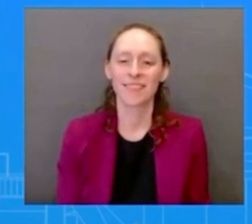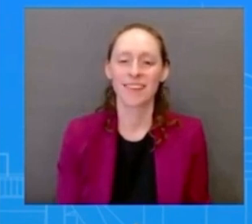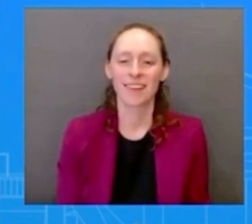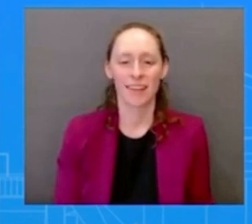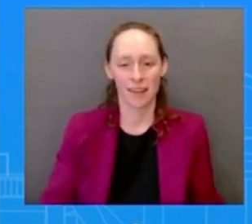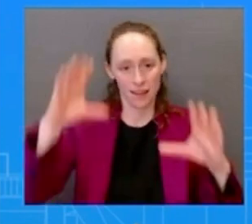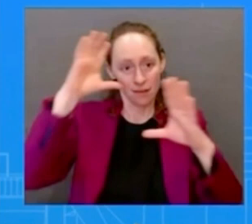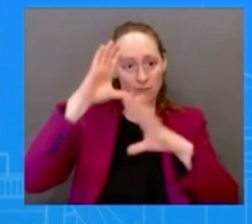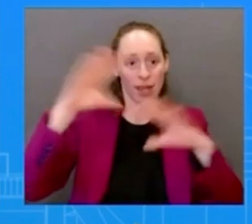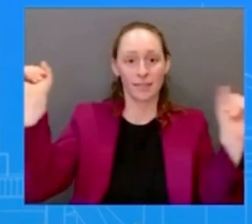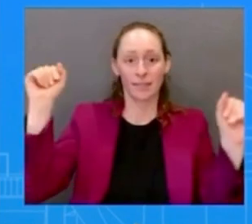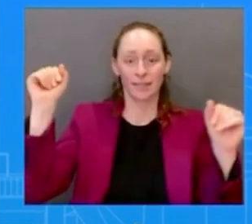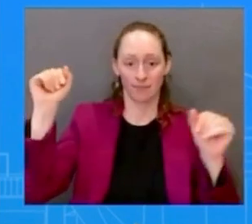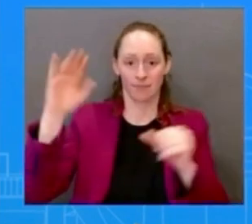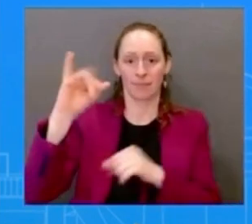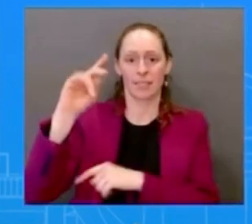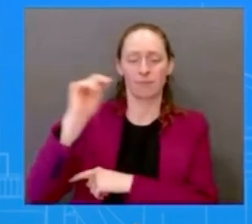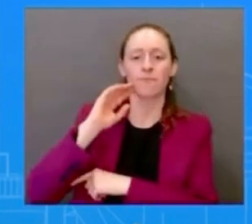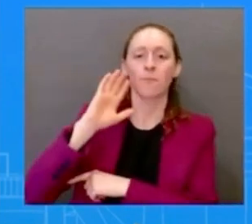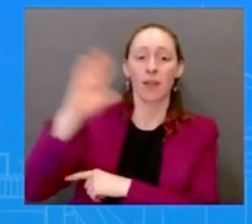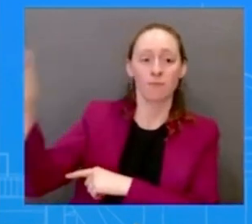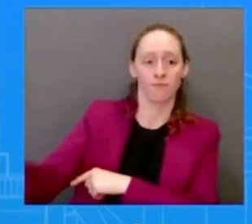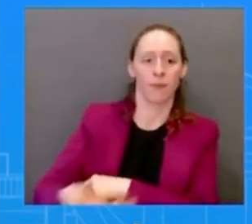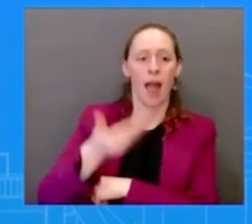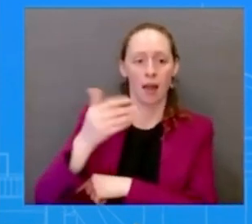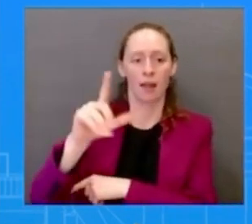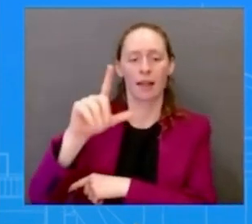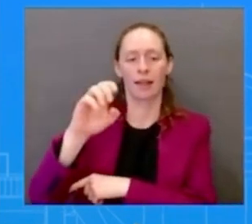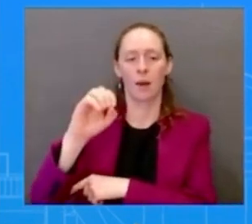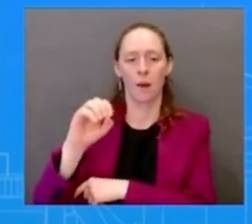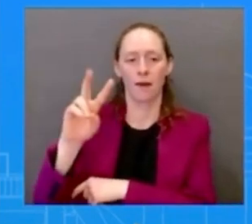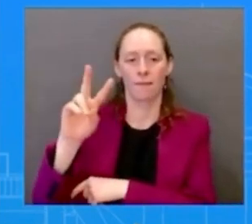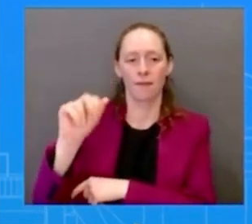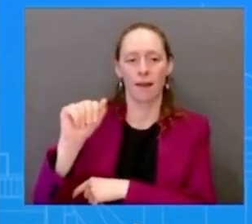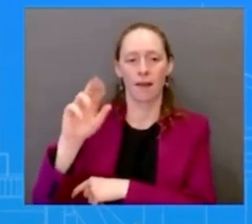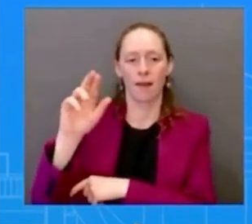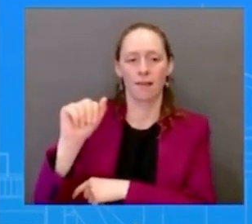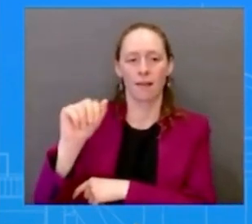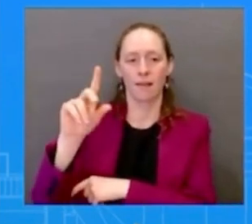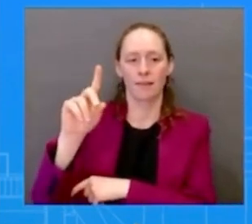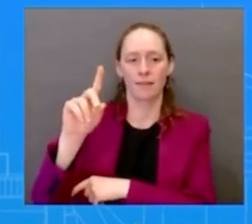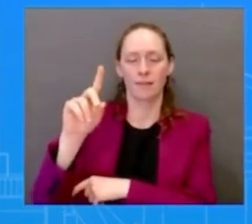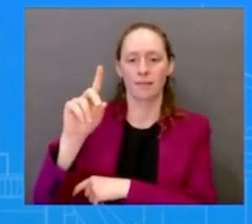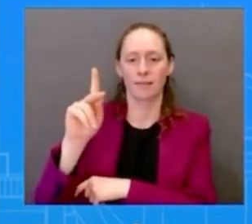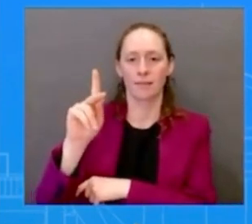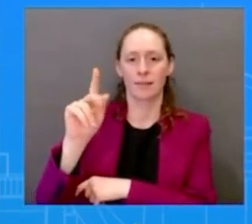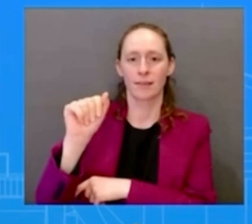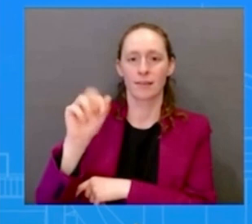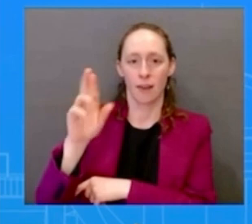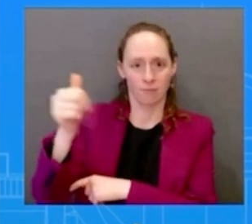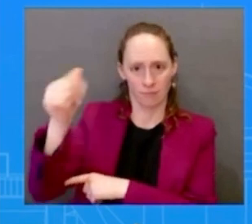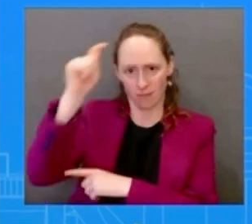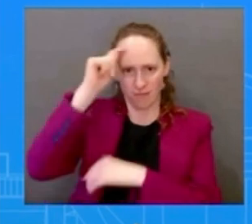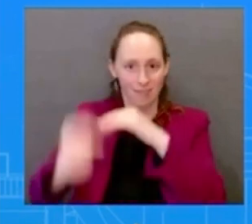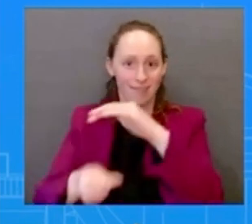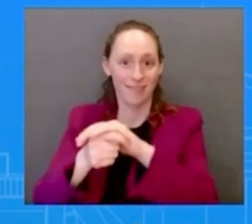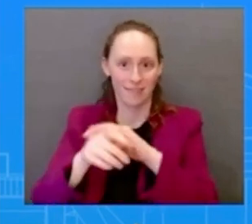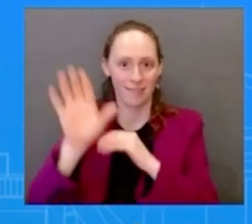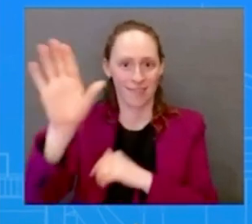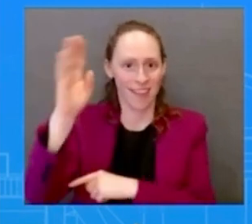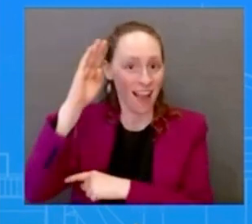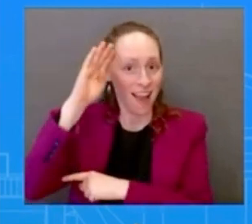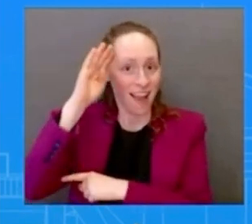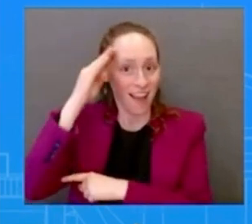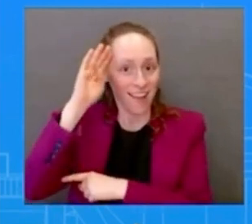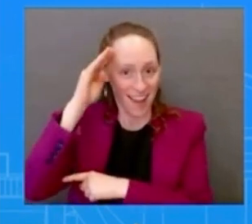Ireland here at the White House for a bilateral meeting and St. Patrick's Day celebration continuing a long-standing St. Patrick's Day tradition